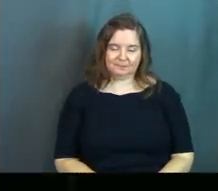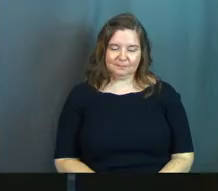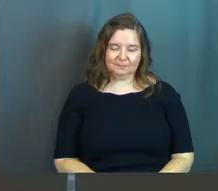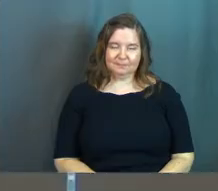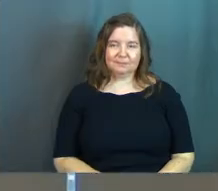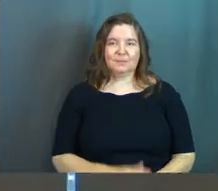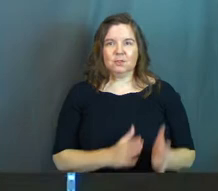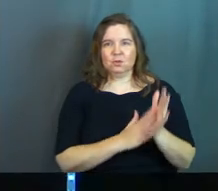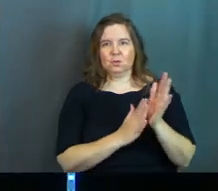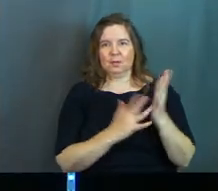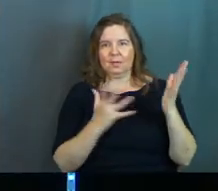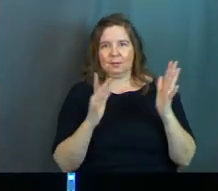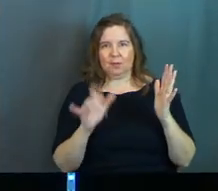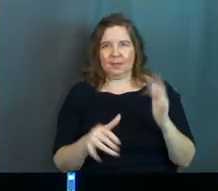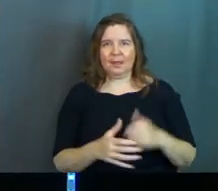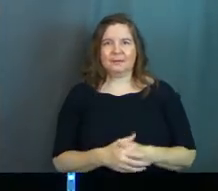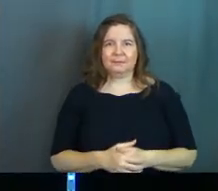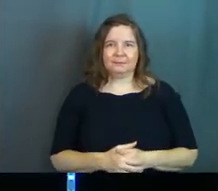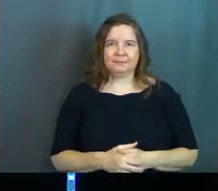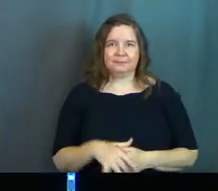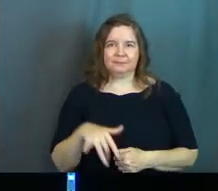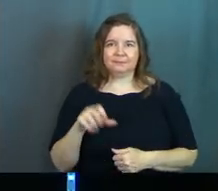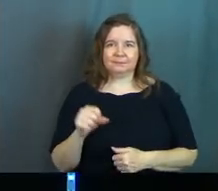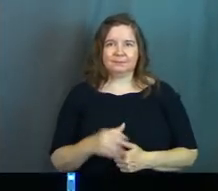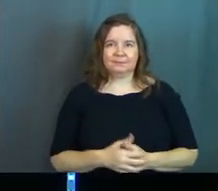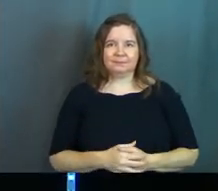Yeah, you could applaud that. Yeah.